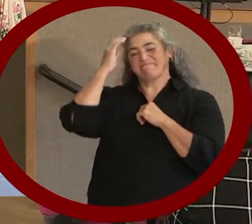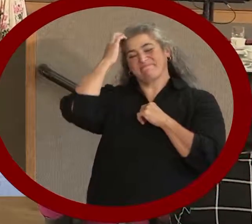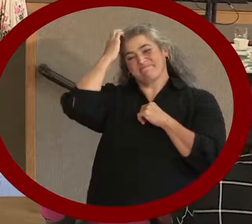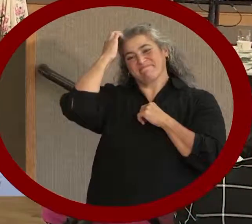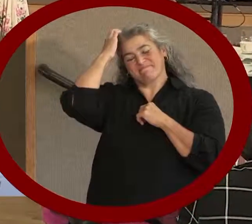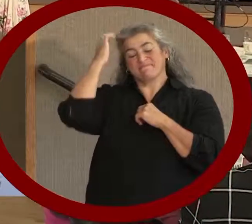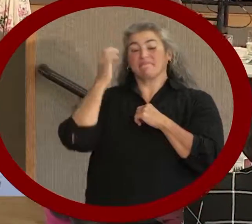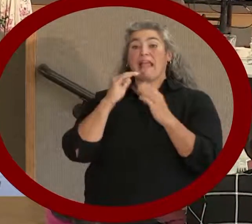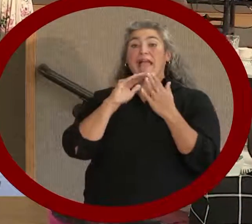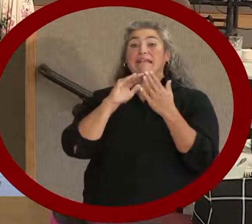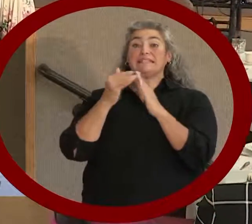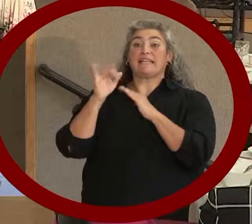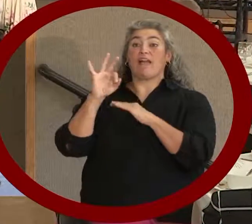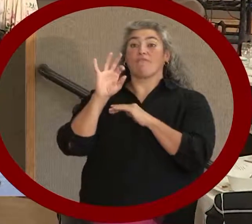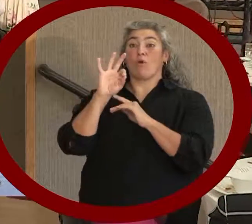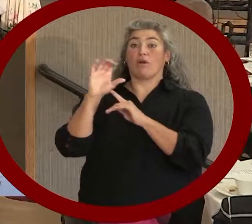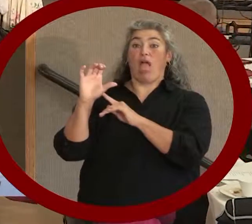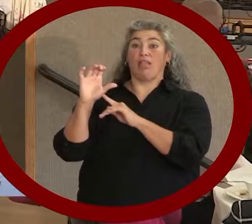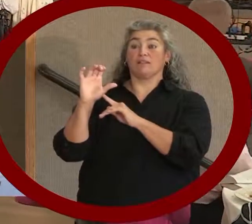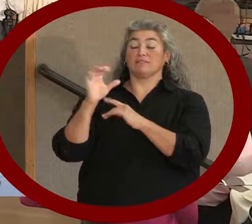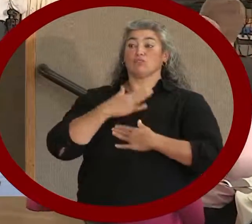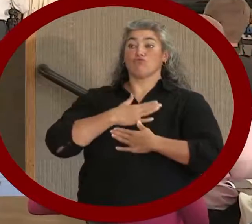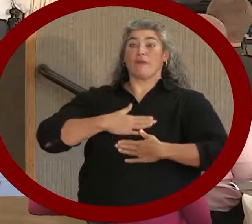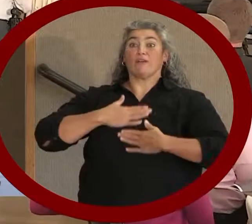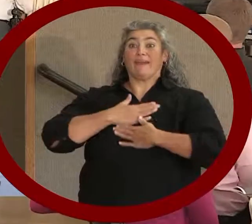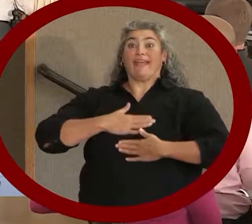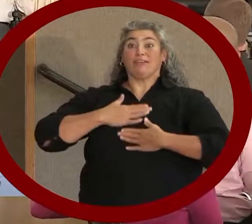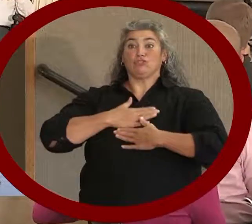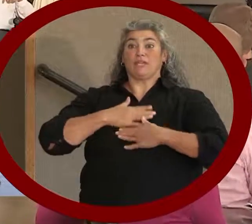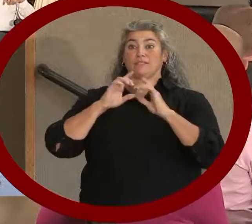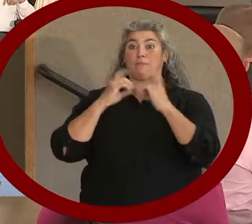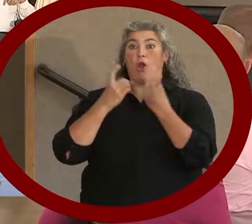The City of Fort Collins Recreation Department.